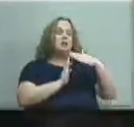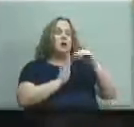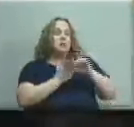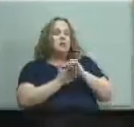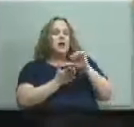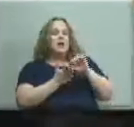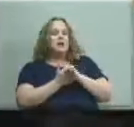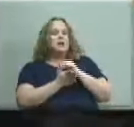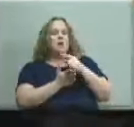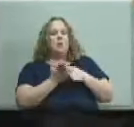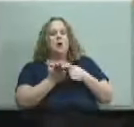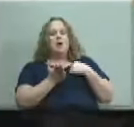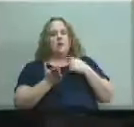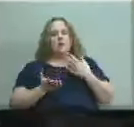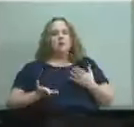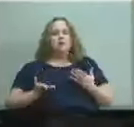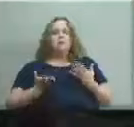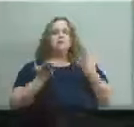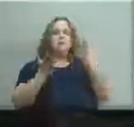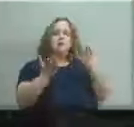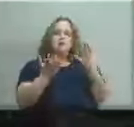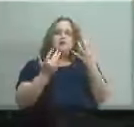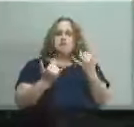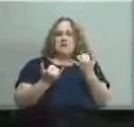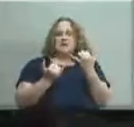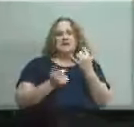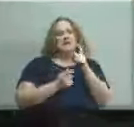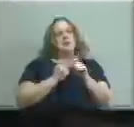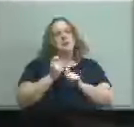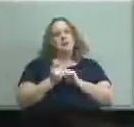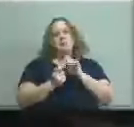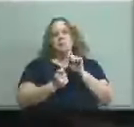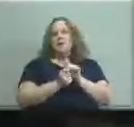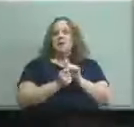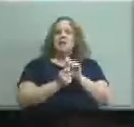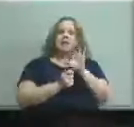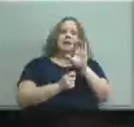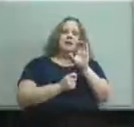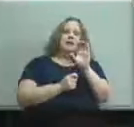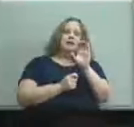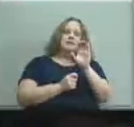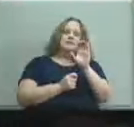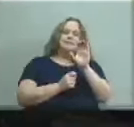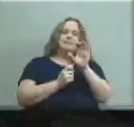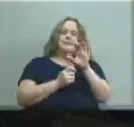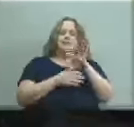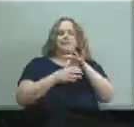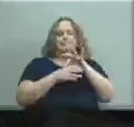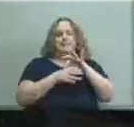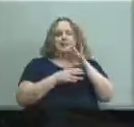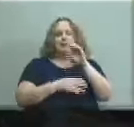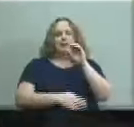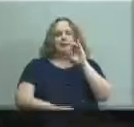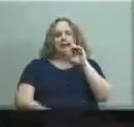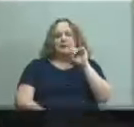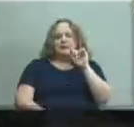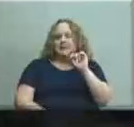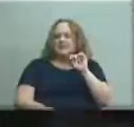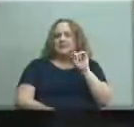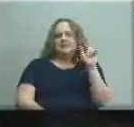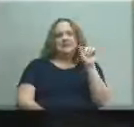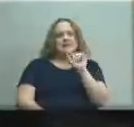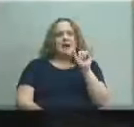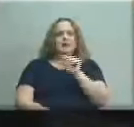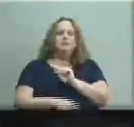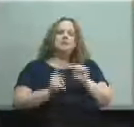what we're bringing forward right now it's essentially exactly the same in content with what you had seen previously it just reorganizes